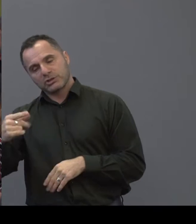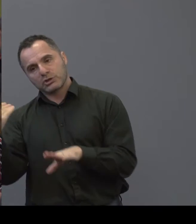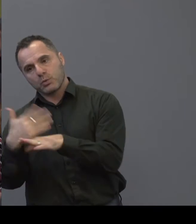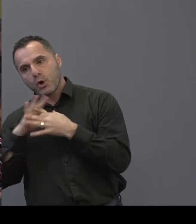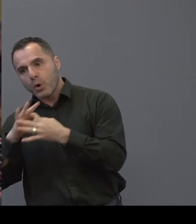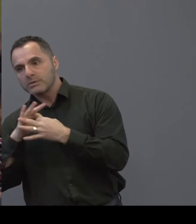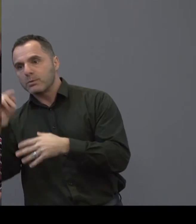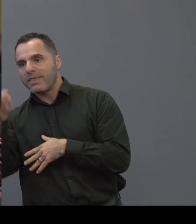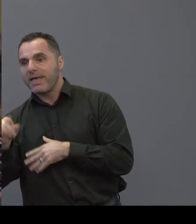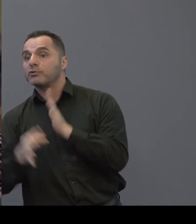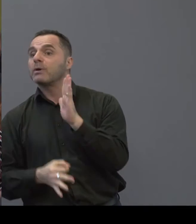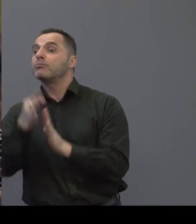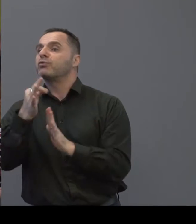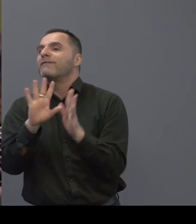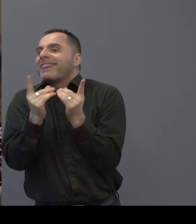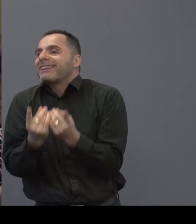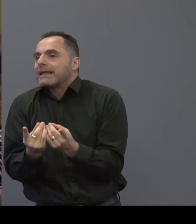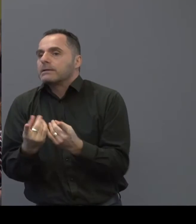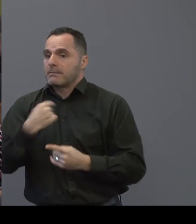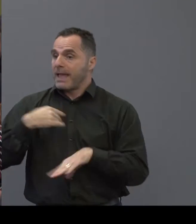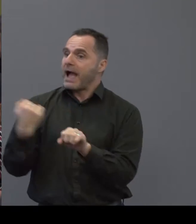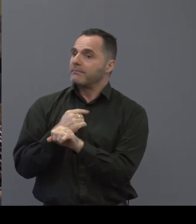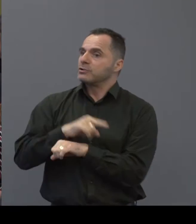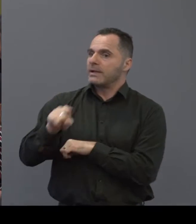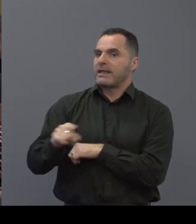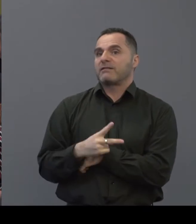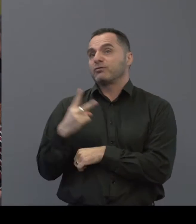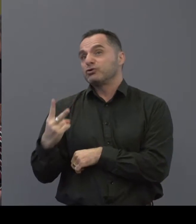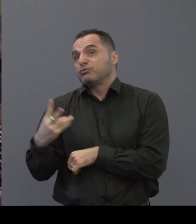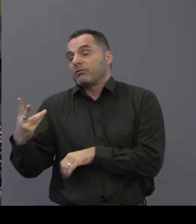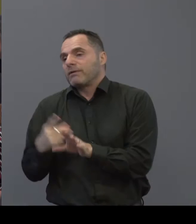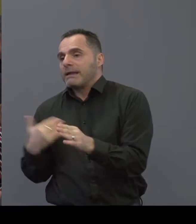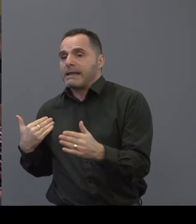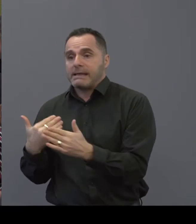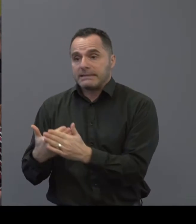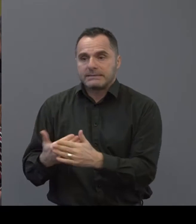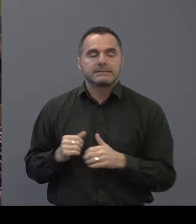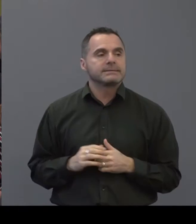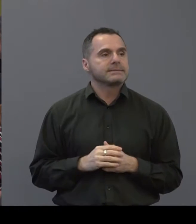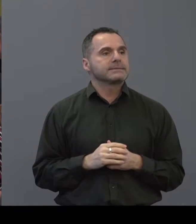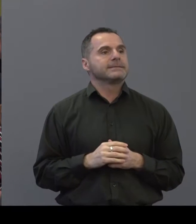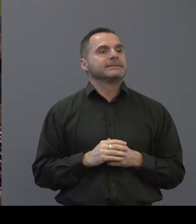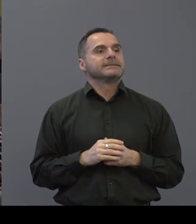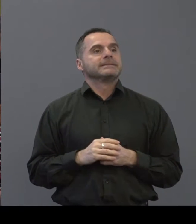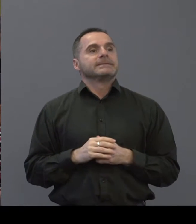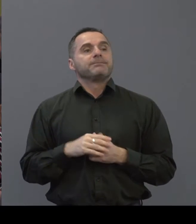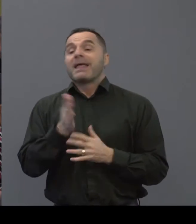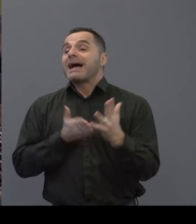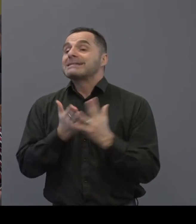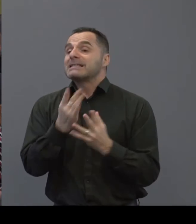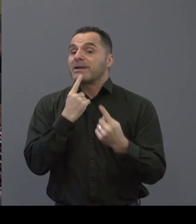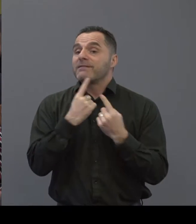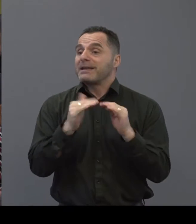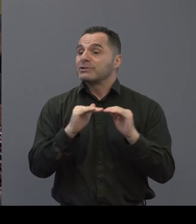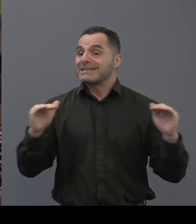closely with them to improve things which is what i've been doing for the past two or so years um in terms of accessible information